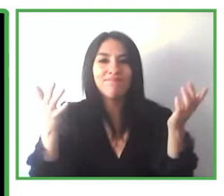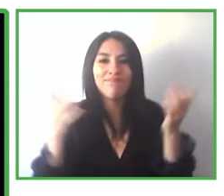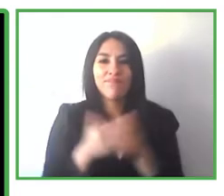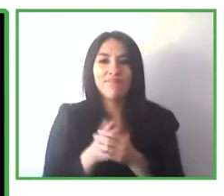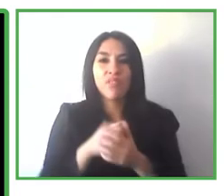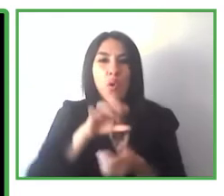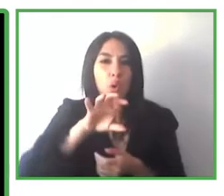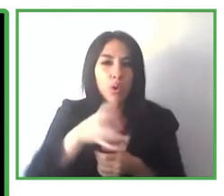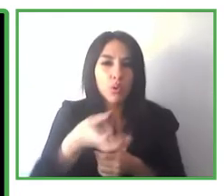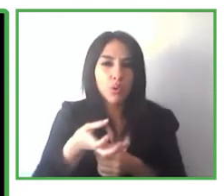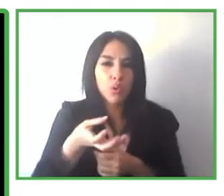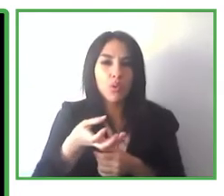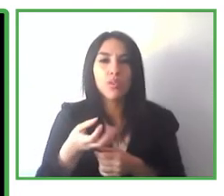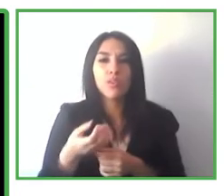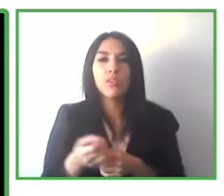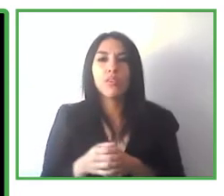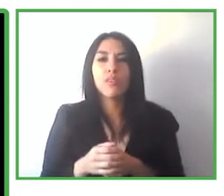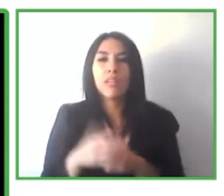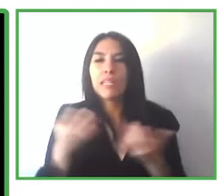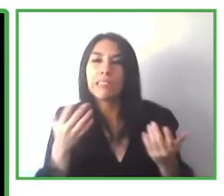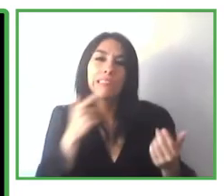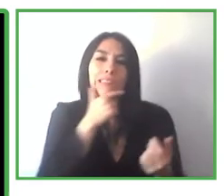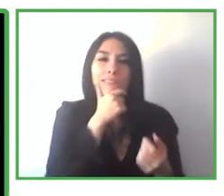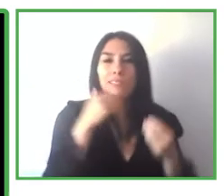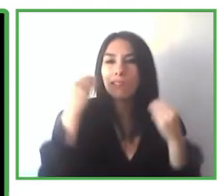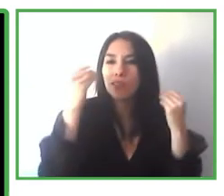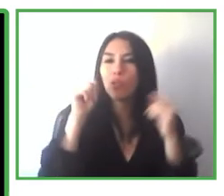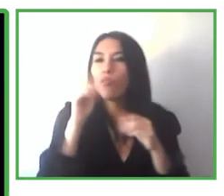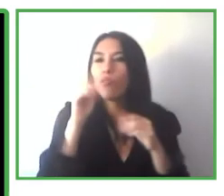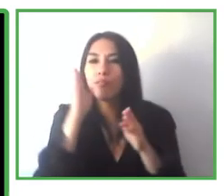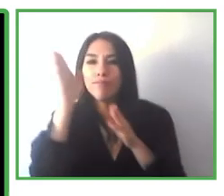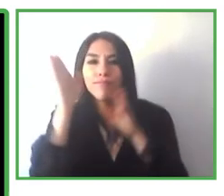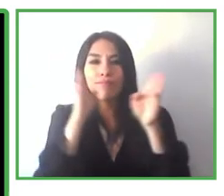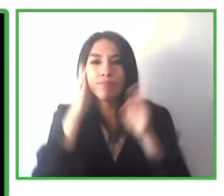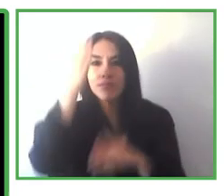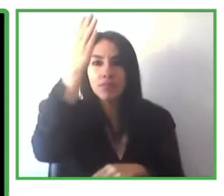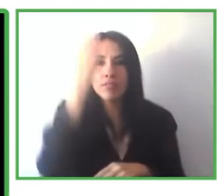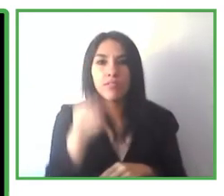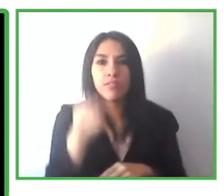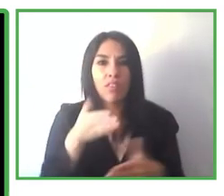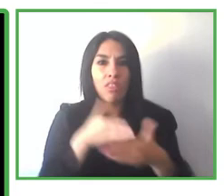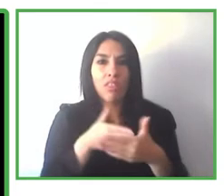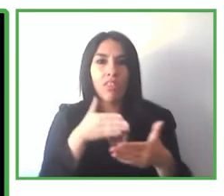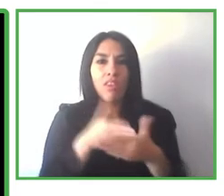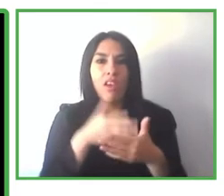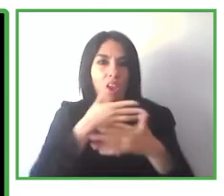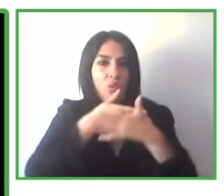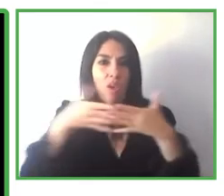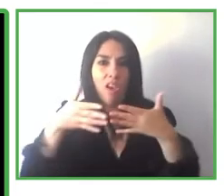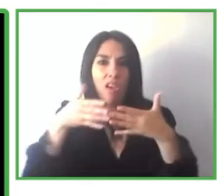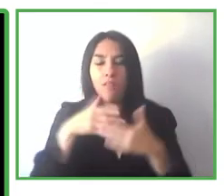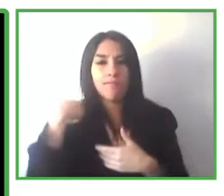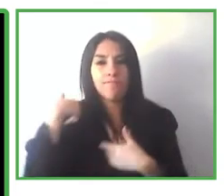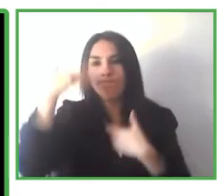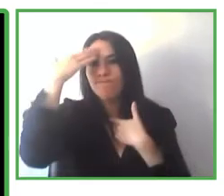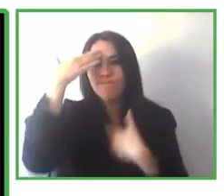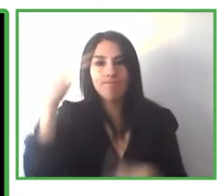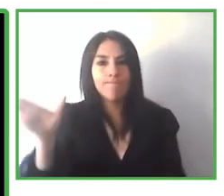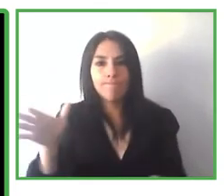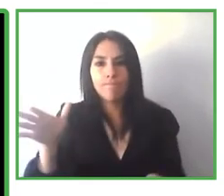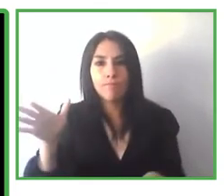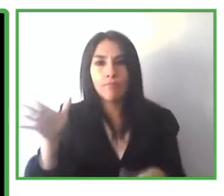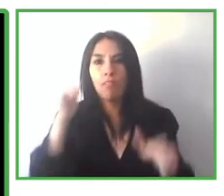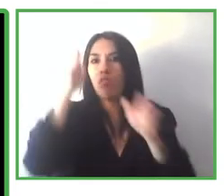could doubt. You maybe do not know. So this is an idiomatic barrier. So by introducing